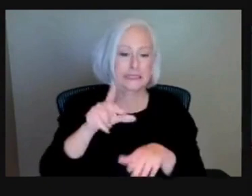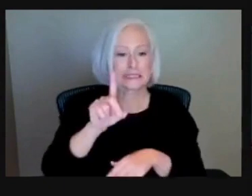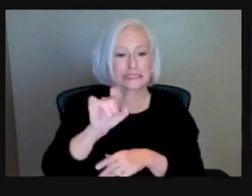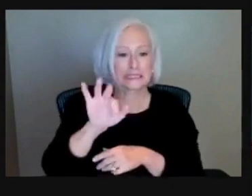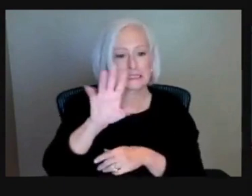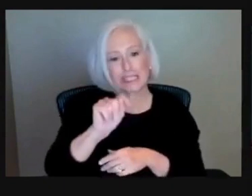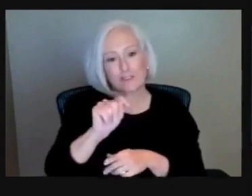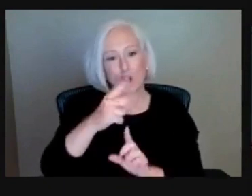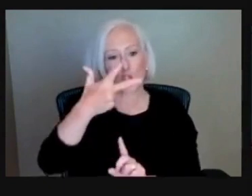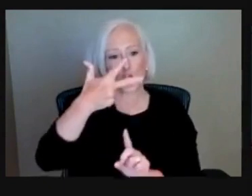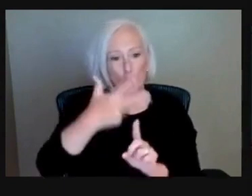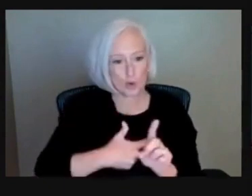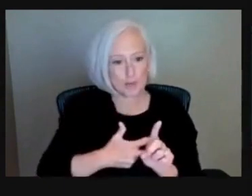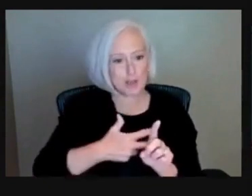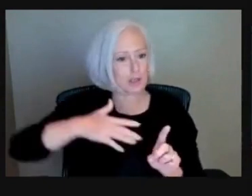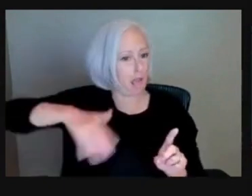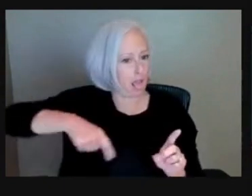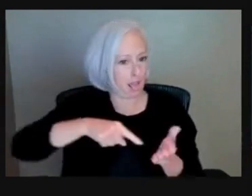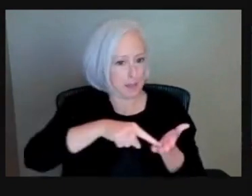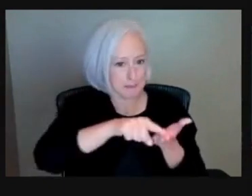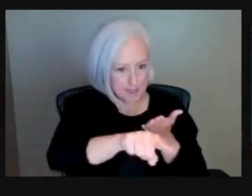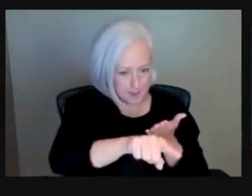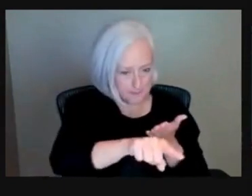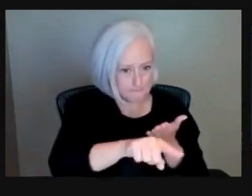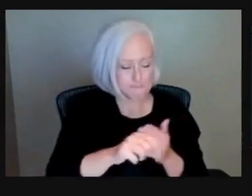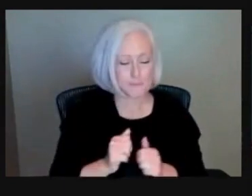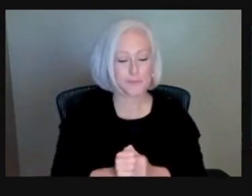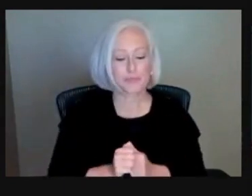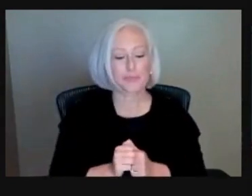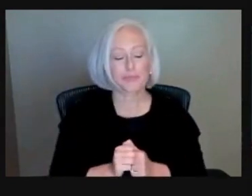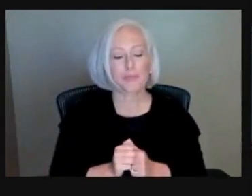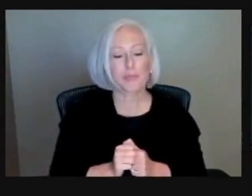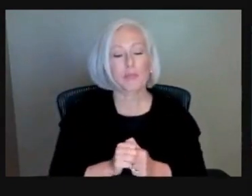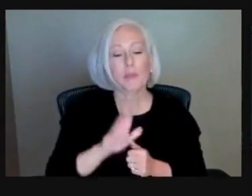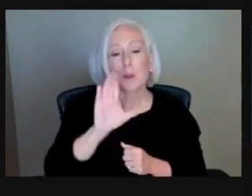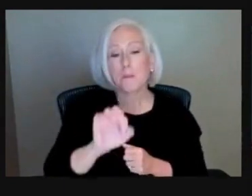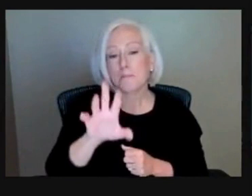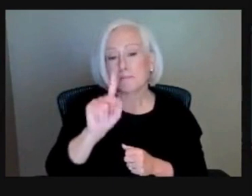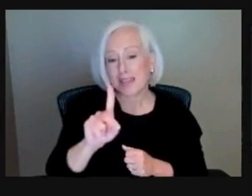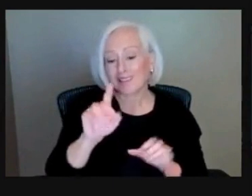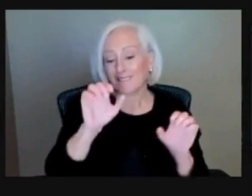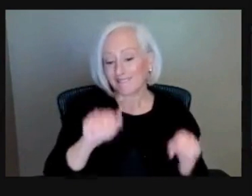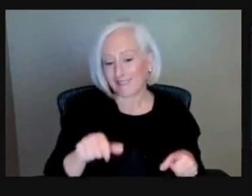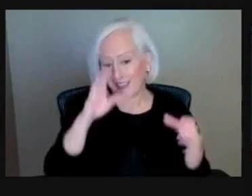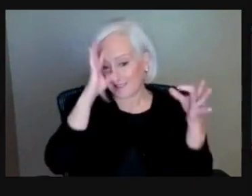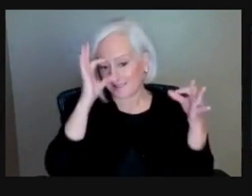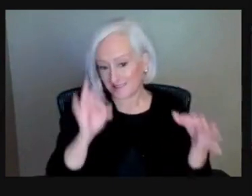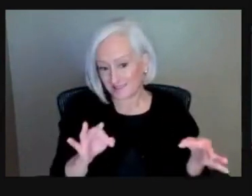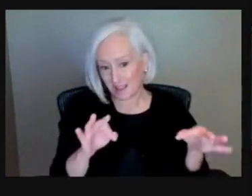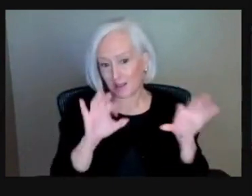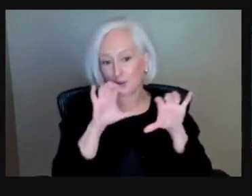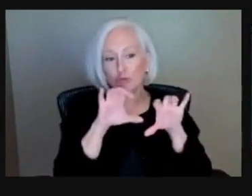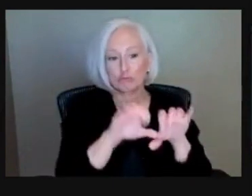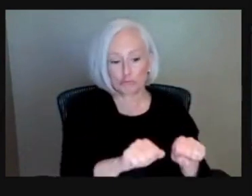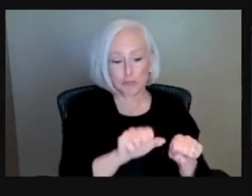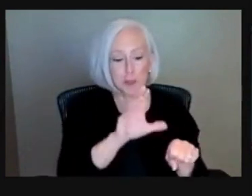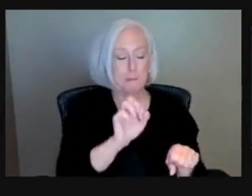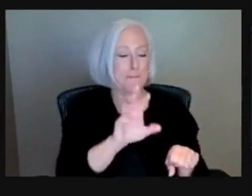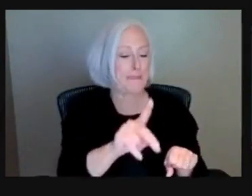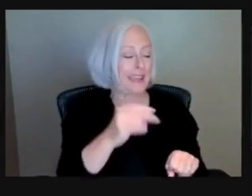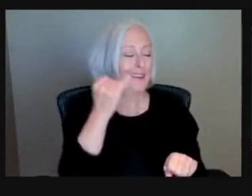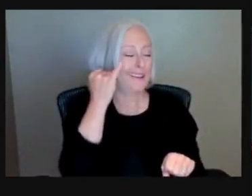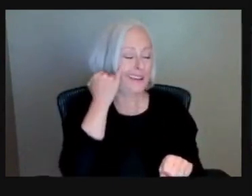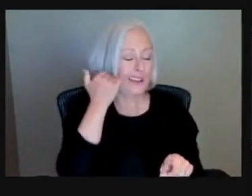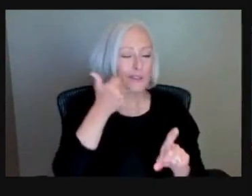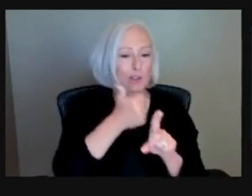So the first step that the bank can decide to take, if assuming you haven't fixed that default, that past